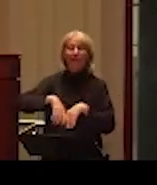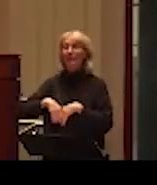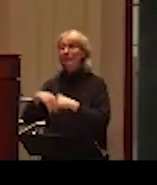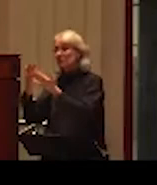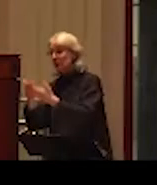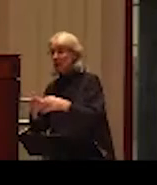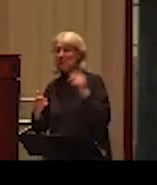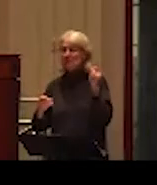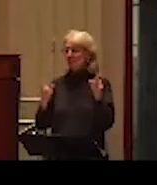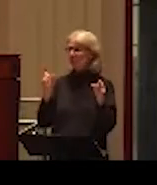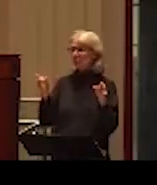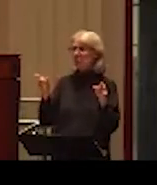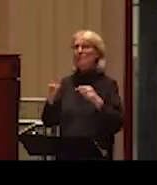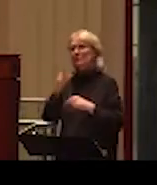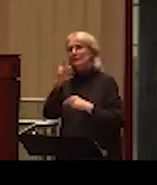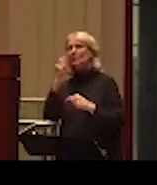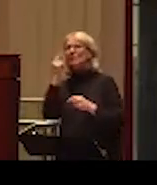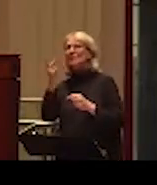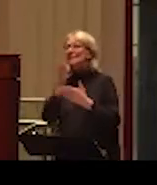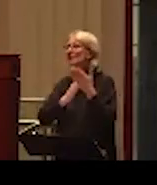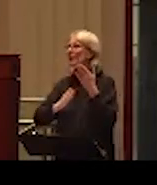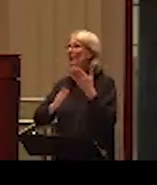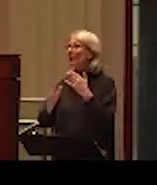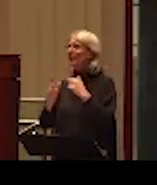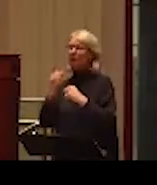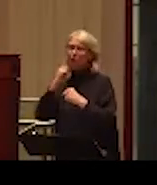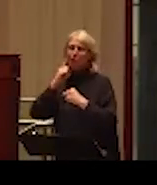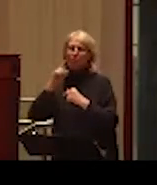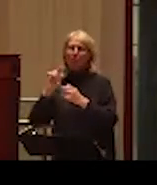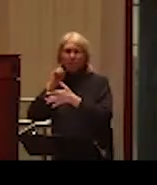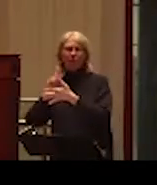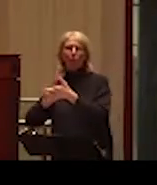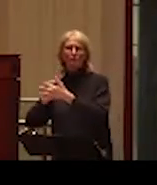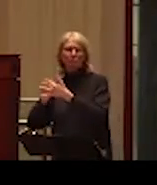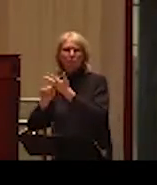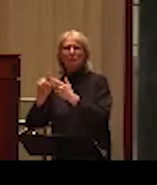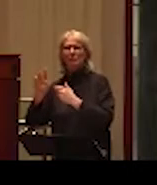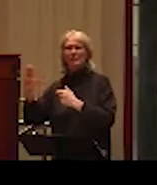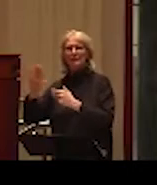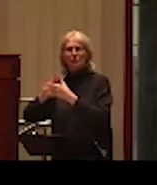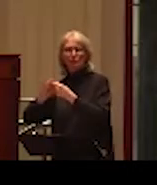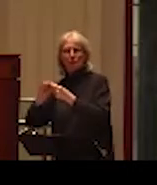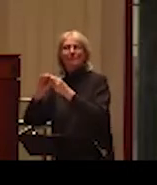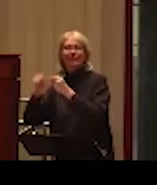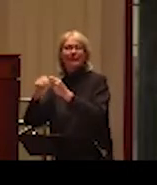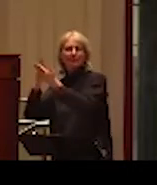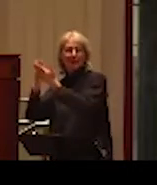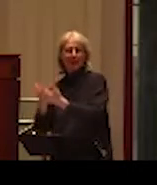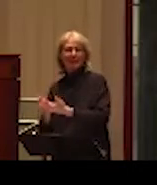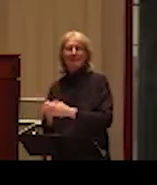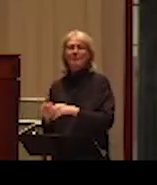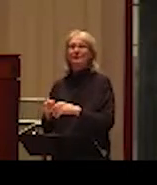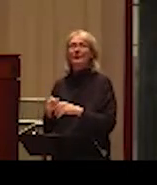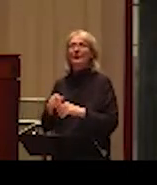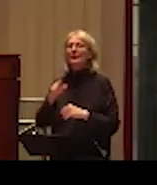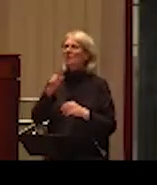the, um, something that you've heard in Michael's story, you will see it here, uh, as facts. So, uh, I was thinking, what